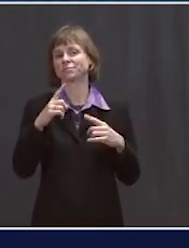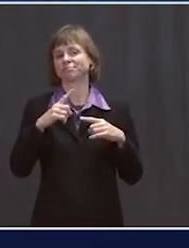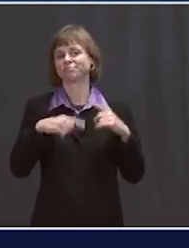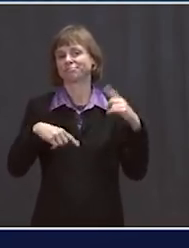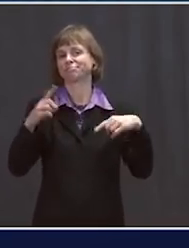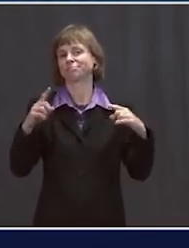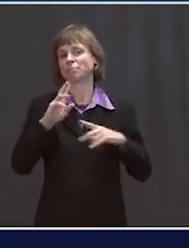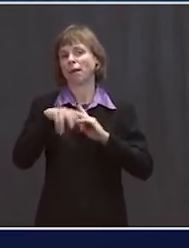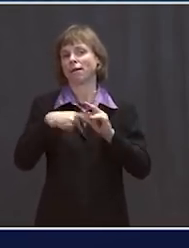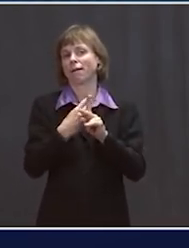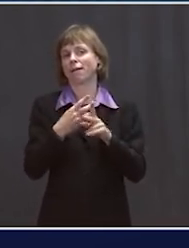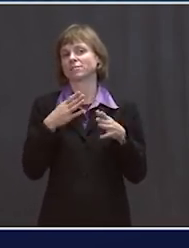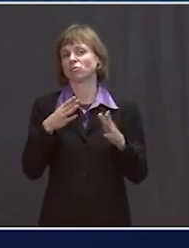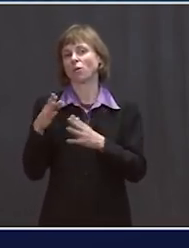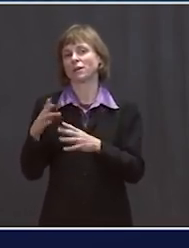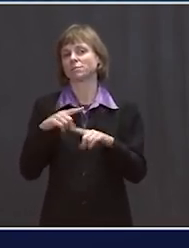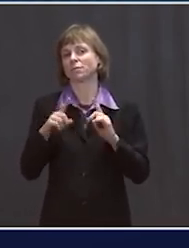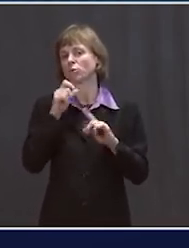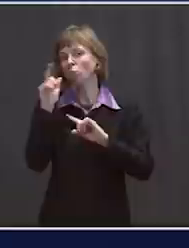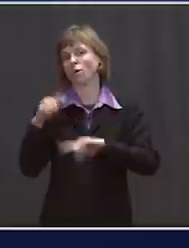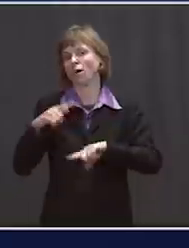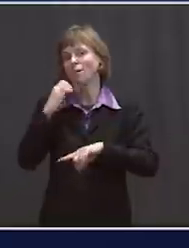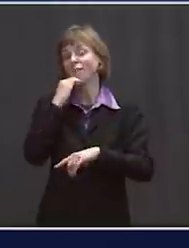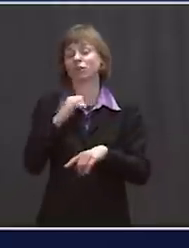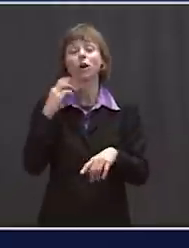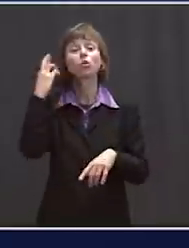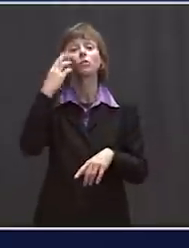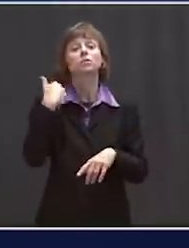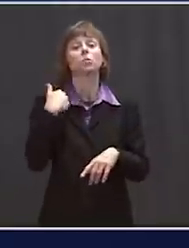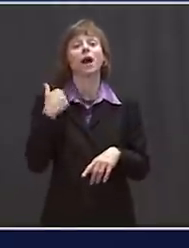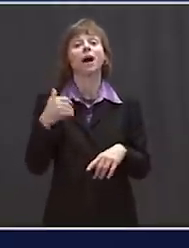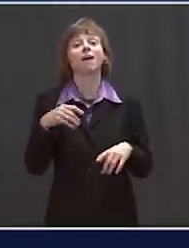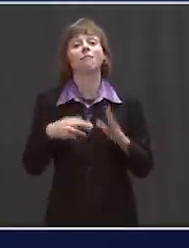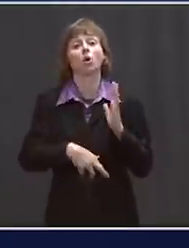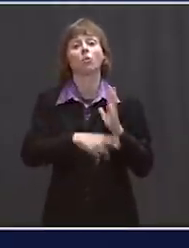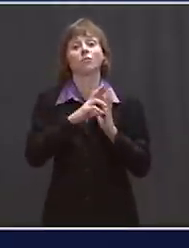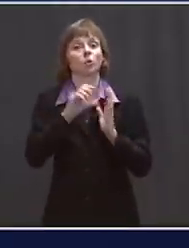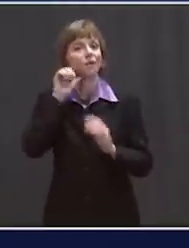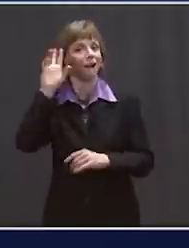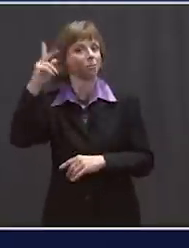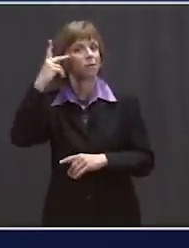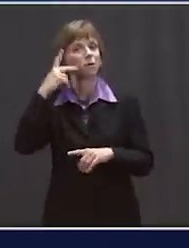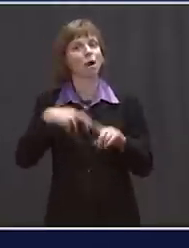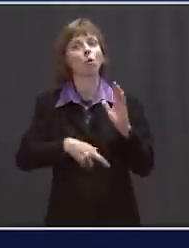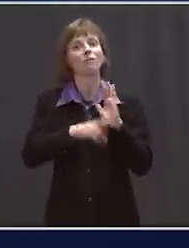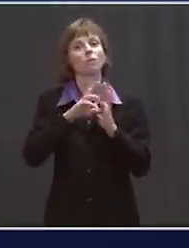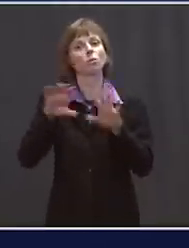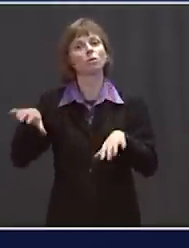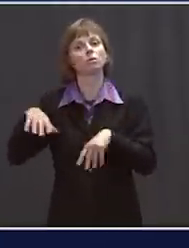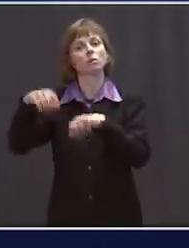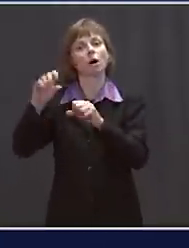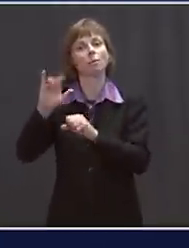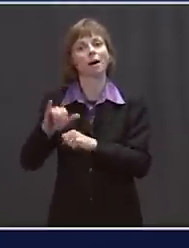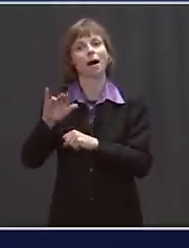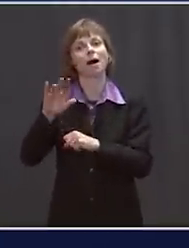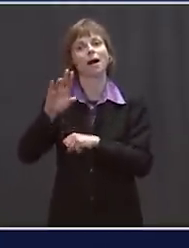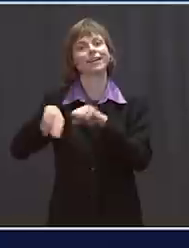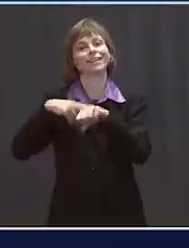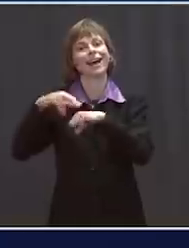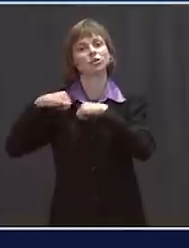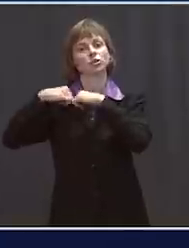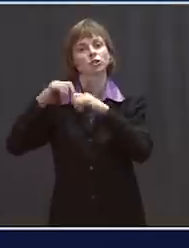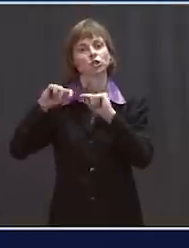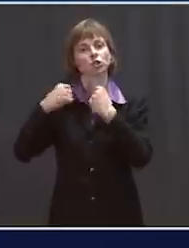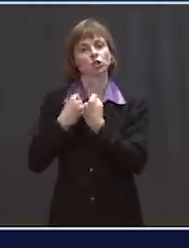The reason we have the review, which is not a political review, but is a review done by our national security team, something tasked, again, to